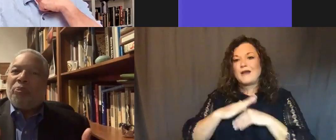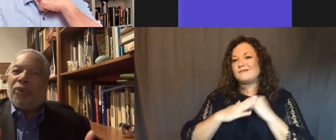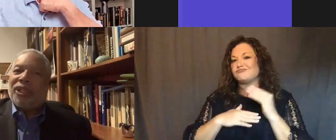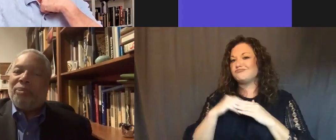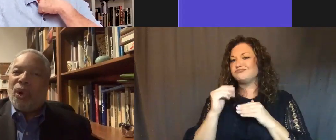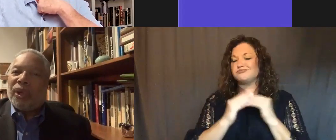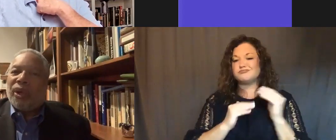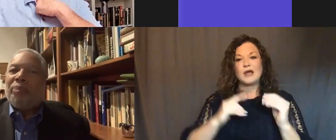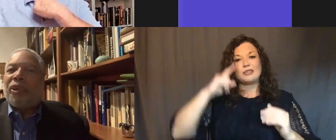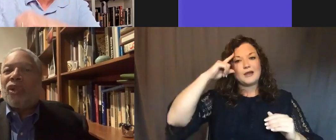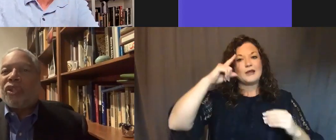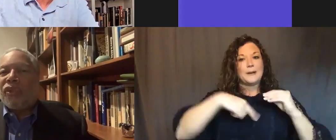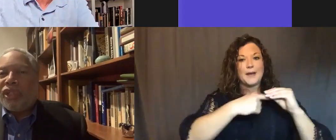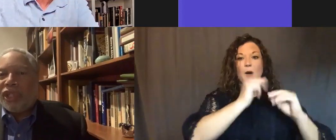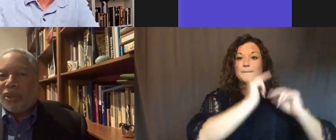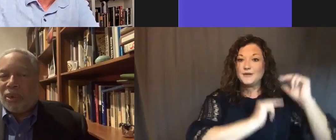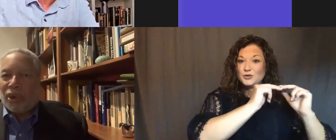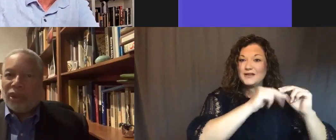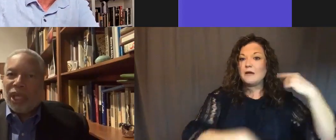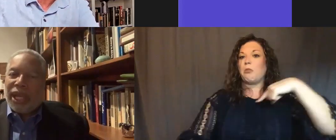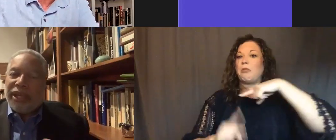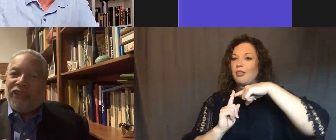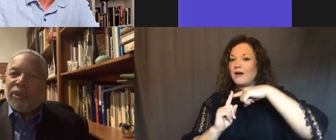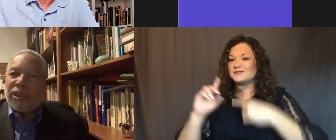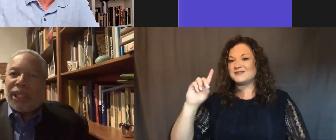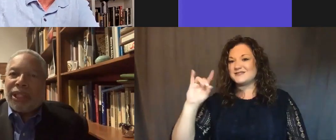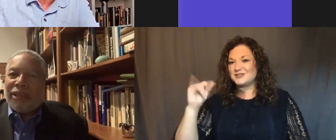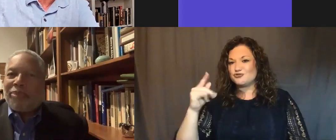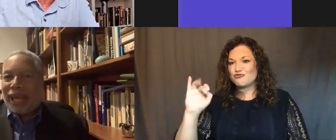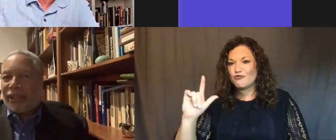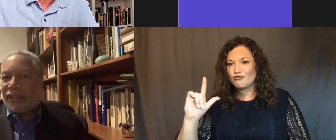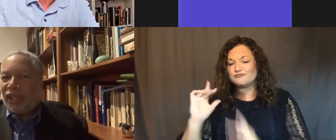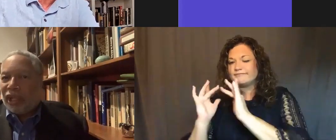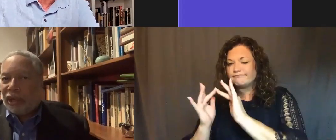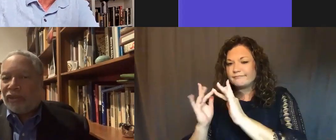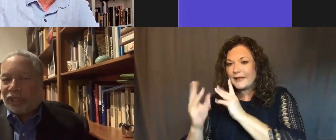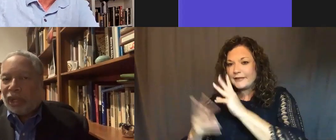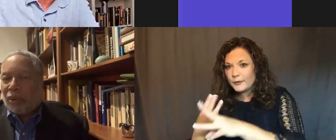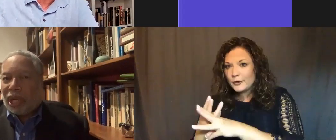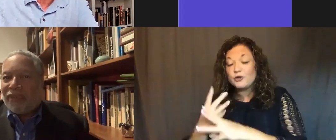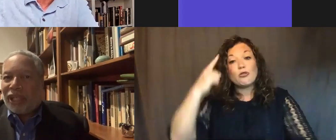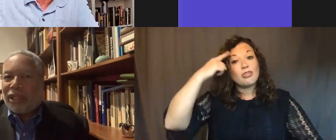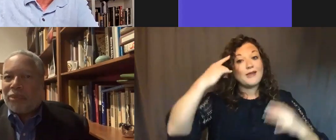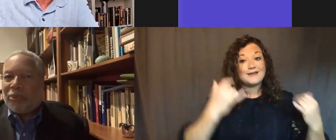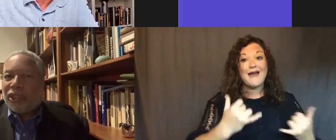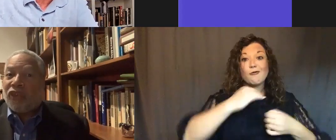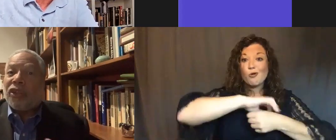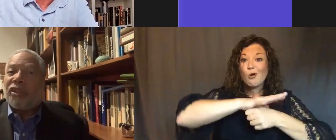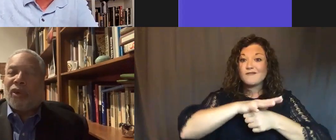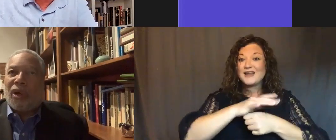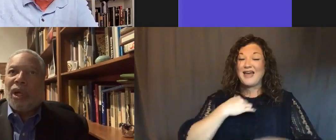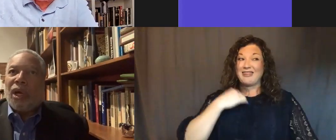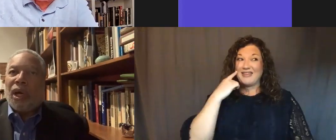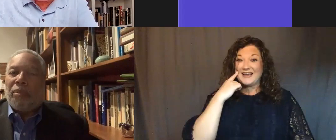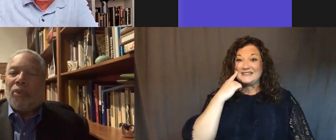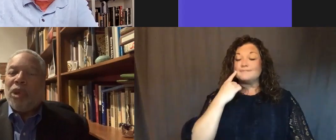both bricks and mortar, but also the digital world. And if you look at the impact of COVID, what I've said to people is first